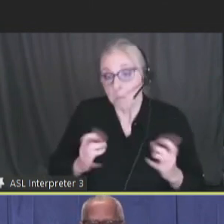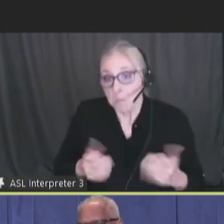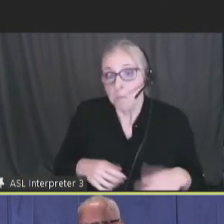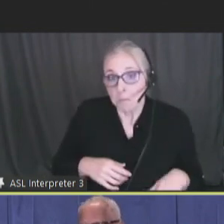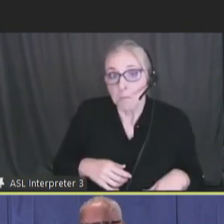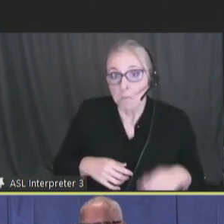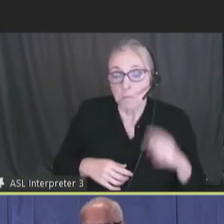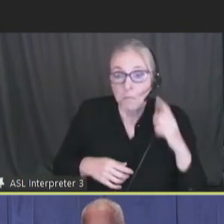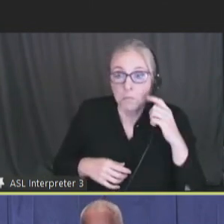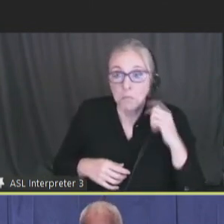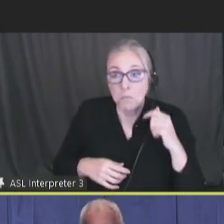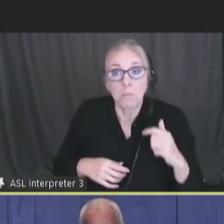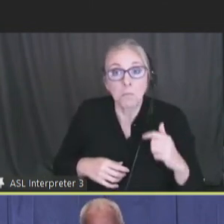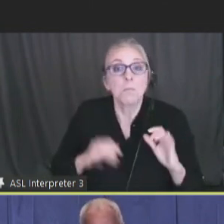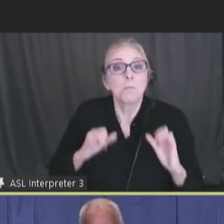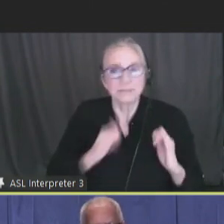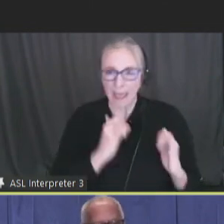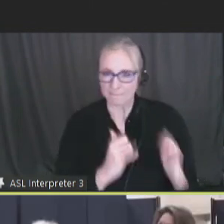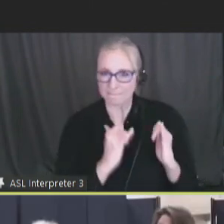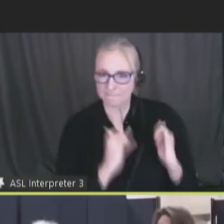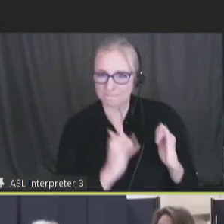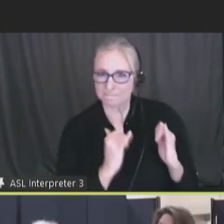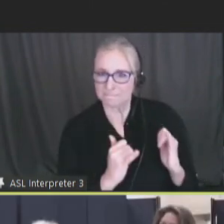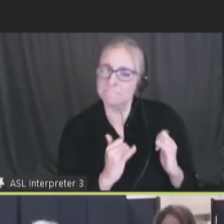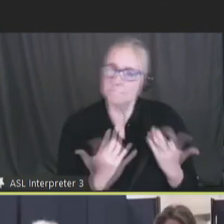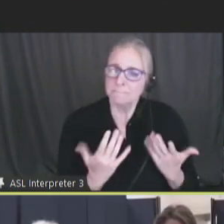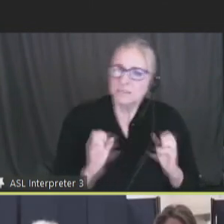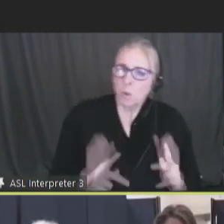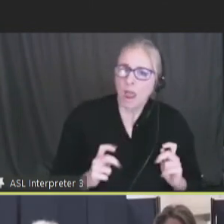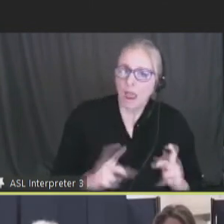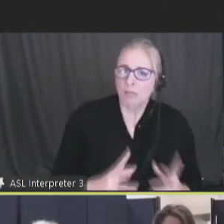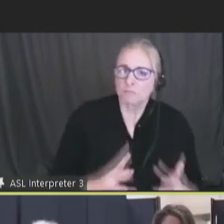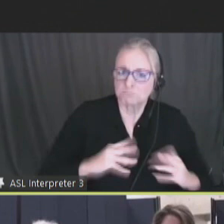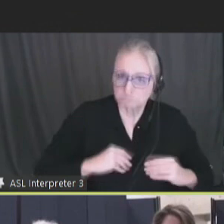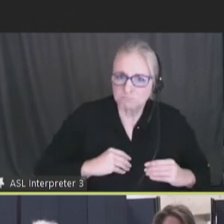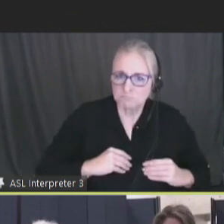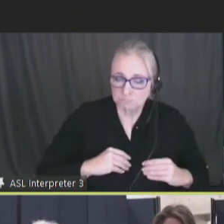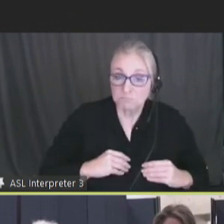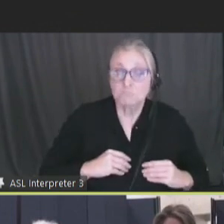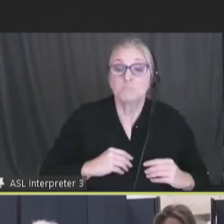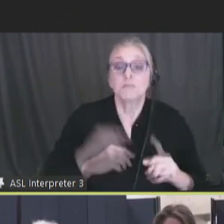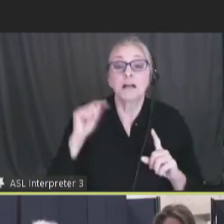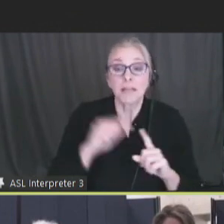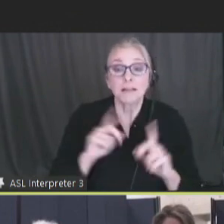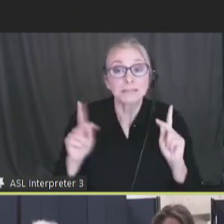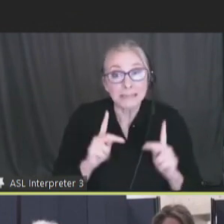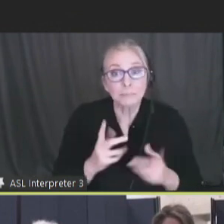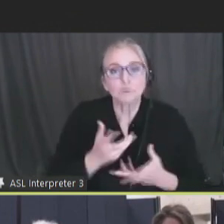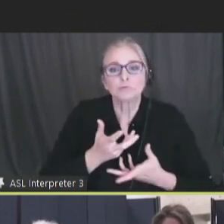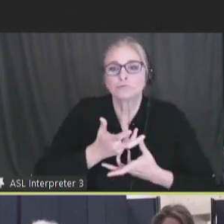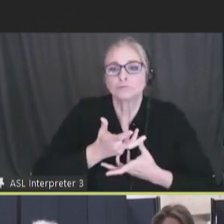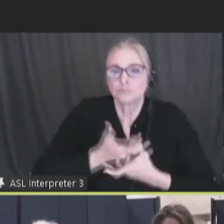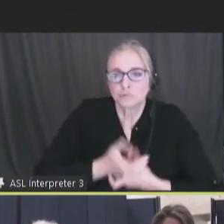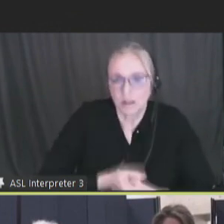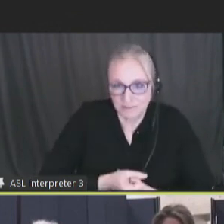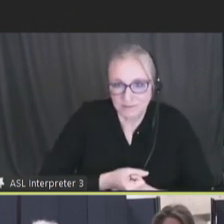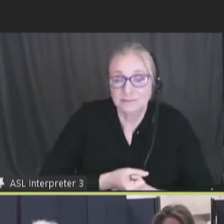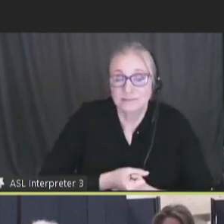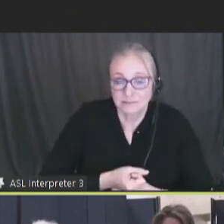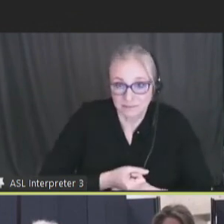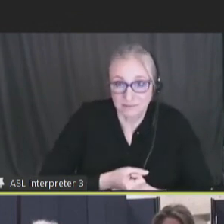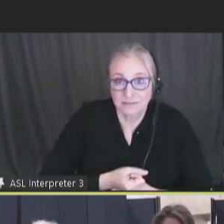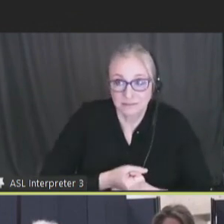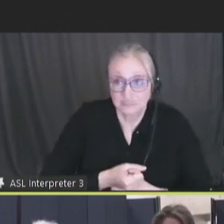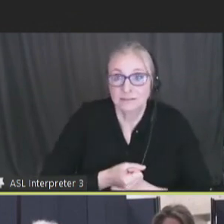they must be one of us. They're okay. And that's what caused folks to trust us and